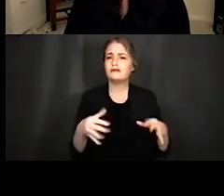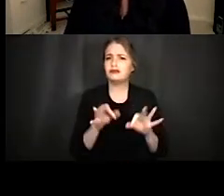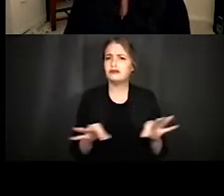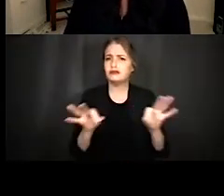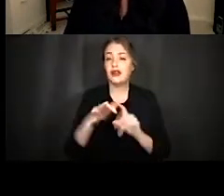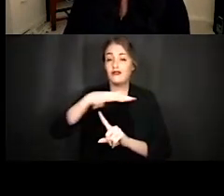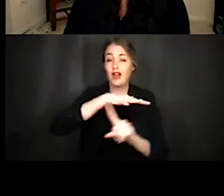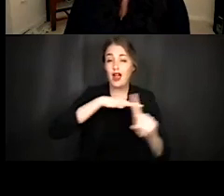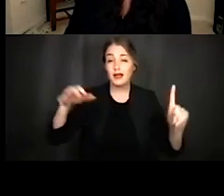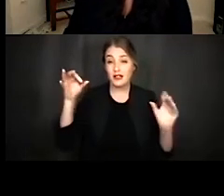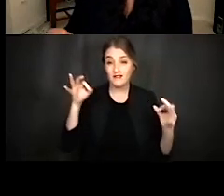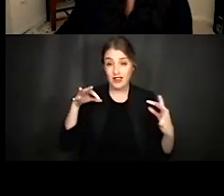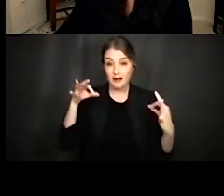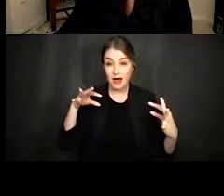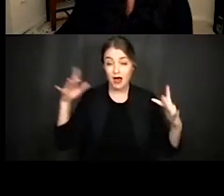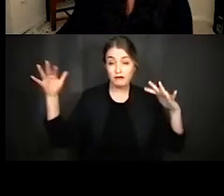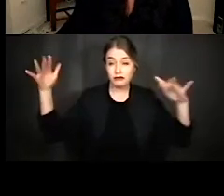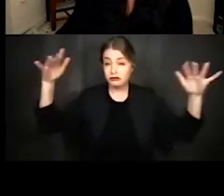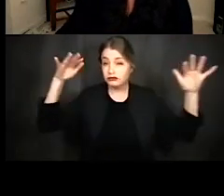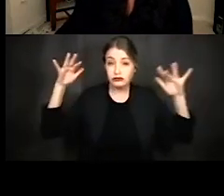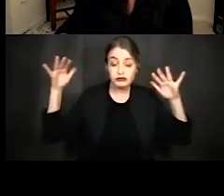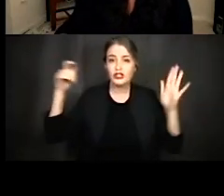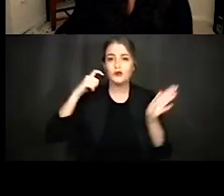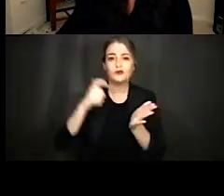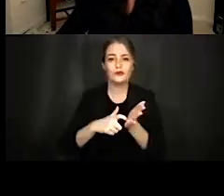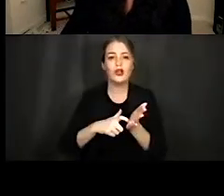feedback is in shaping our responses to the world.